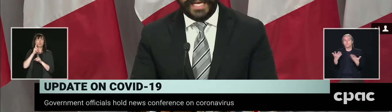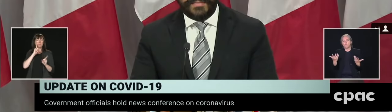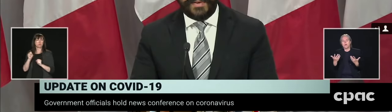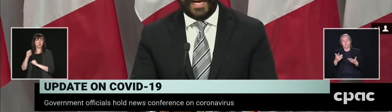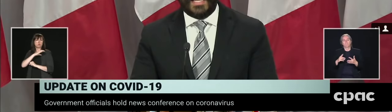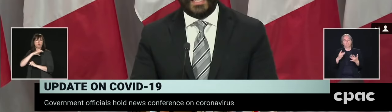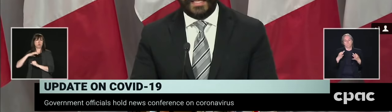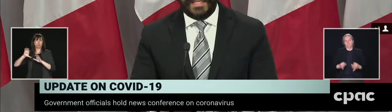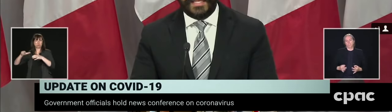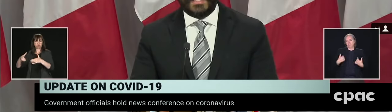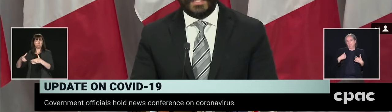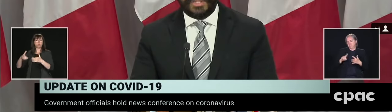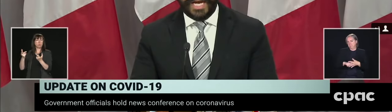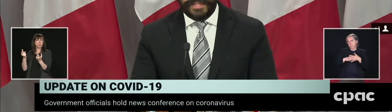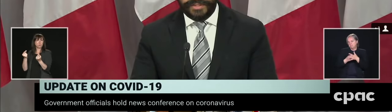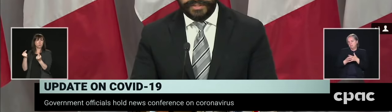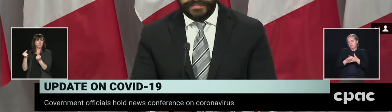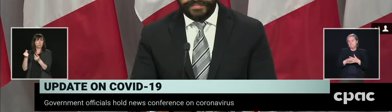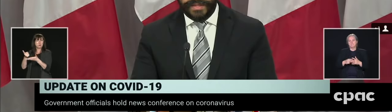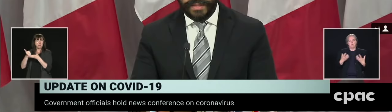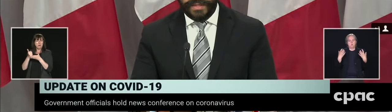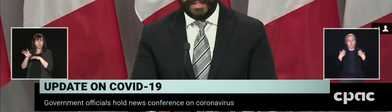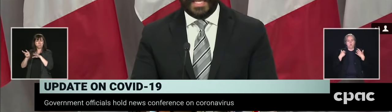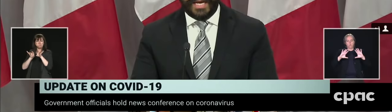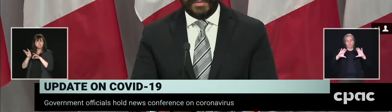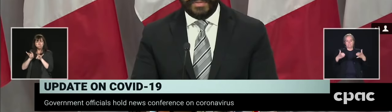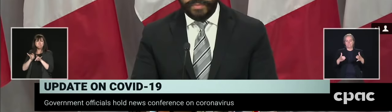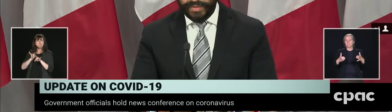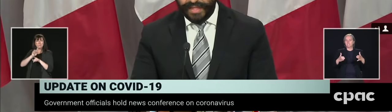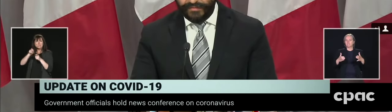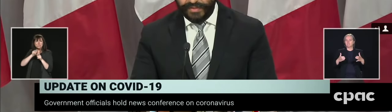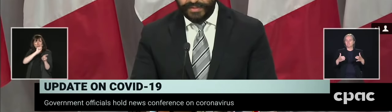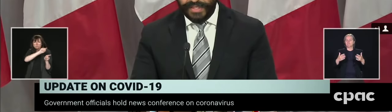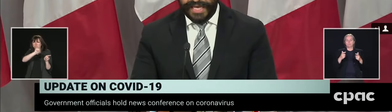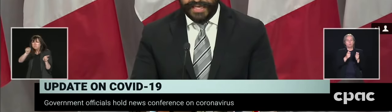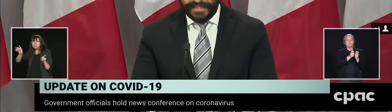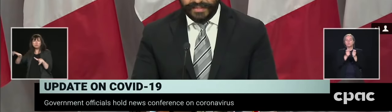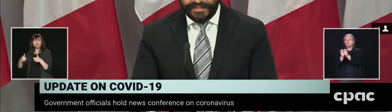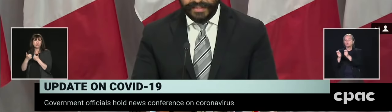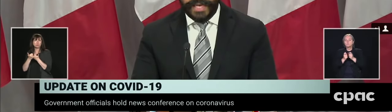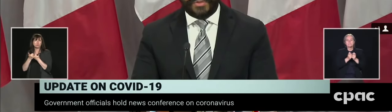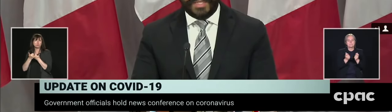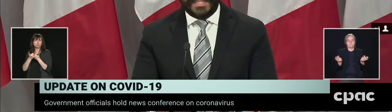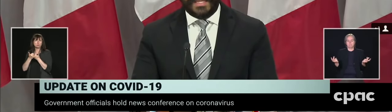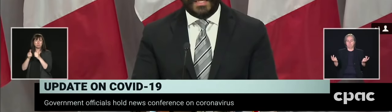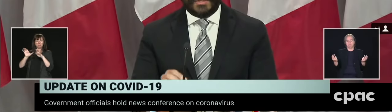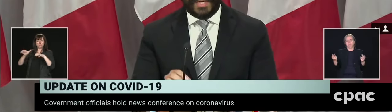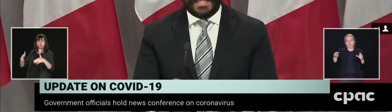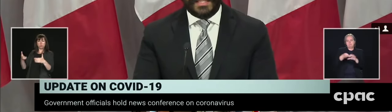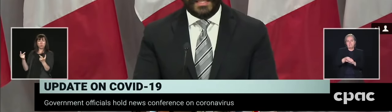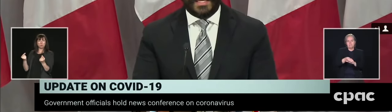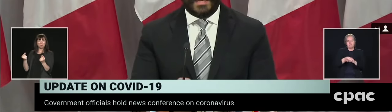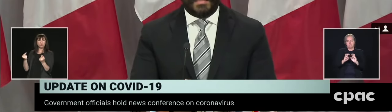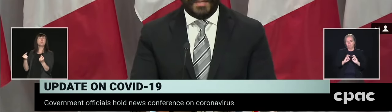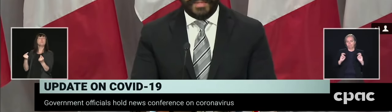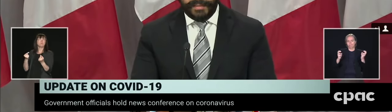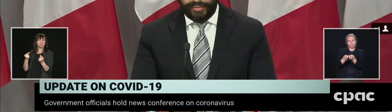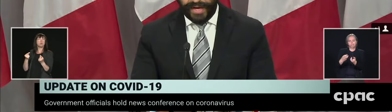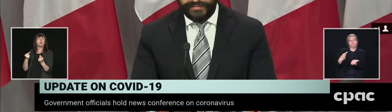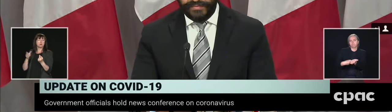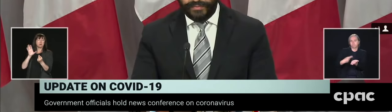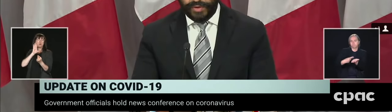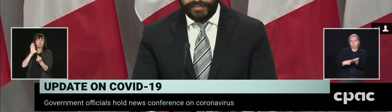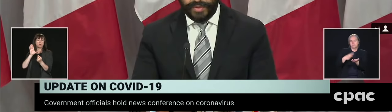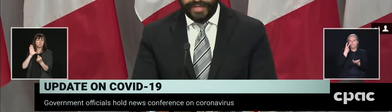identify these challenges. The Council will leverage an existing and trusted public